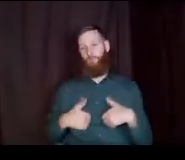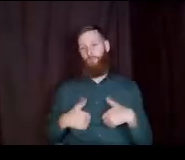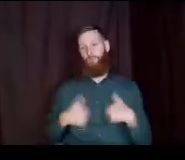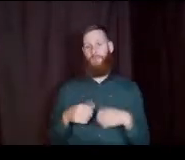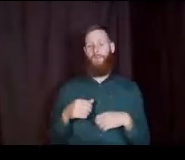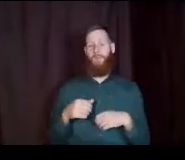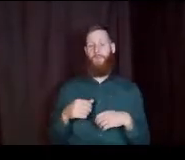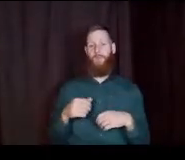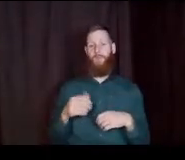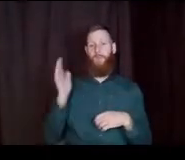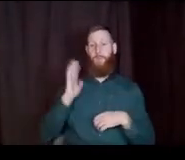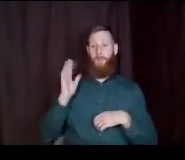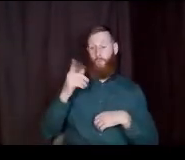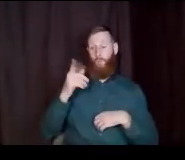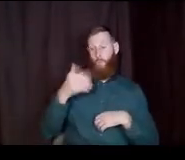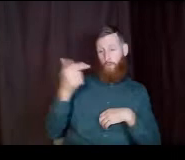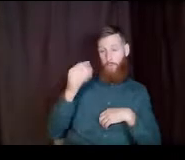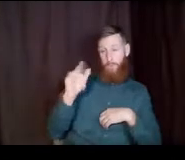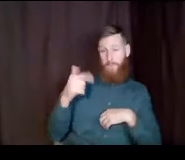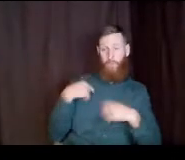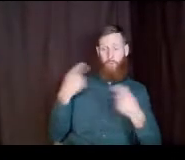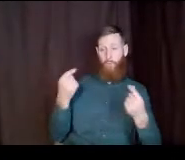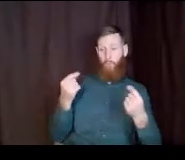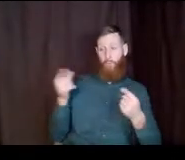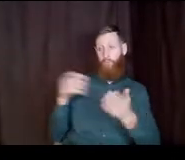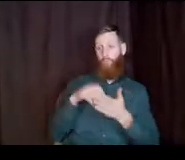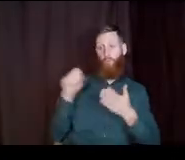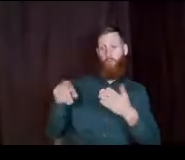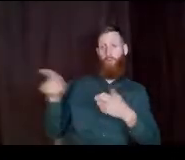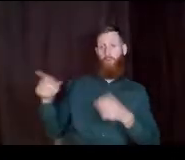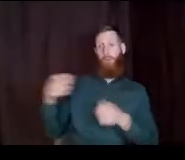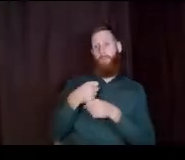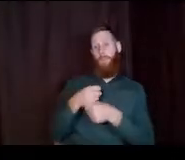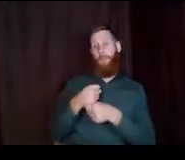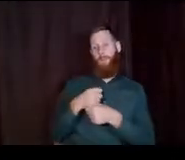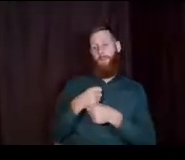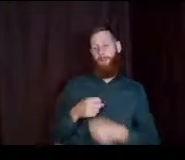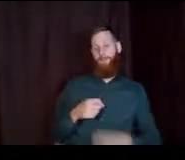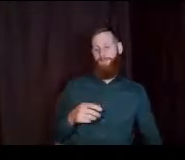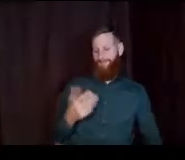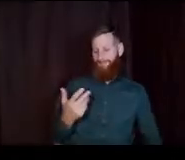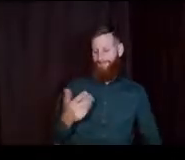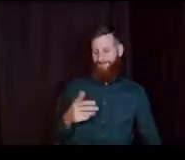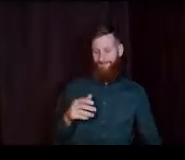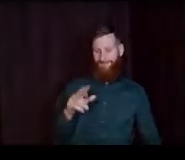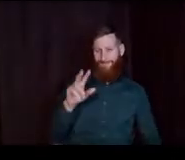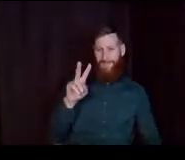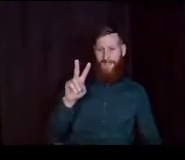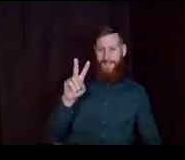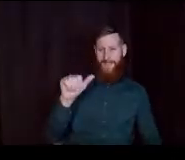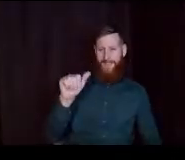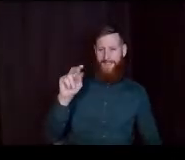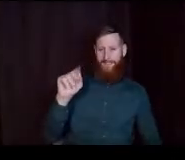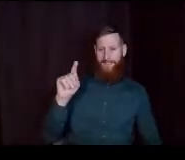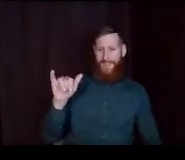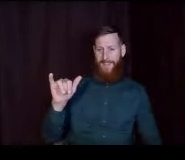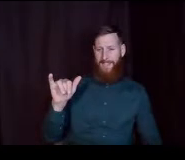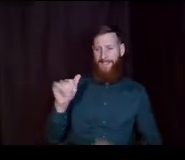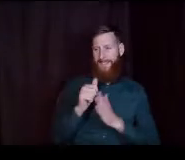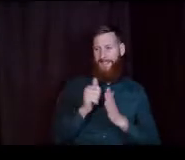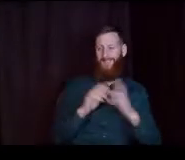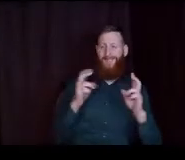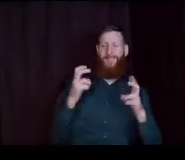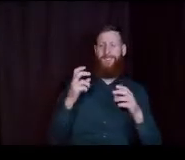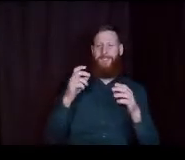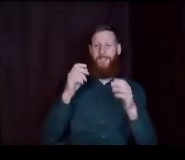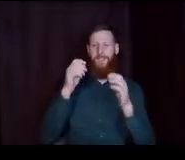students. if you have a Gmail account. what I've had students do before. is create. I don't know if they're called vanity accounts. but it's basically you can create sub accounts.